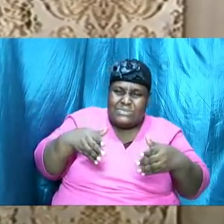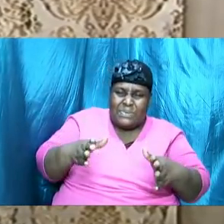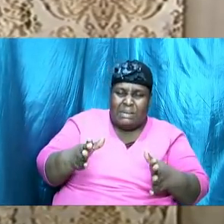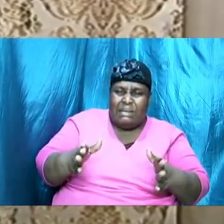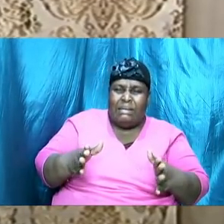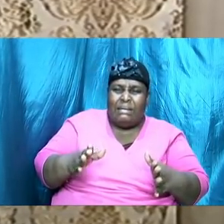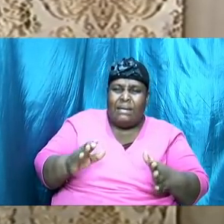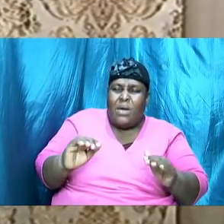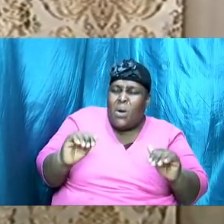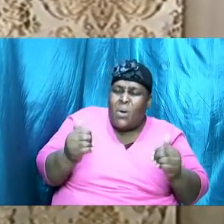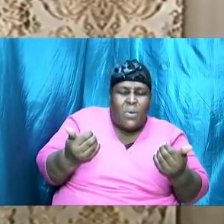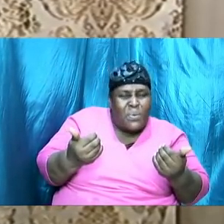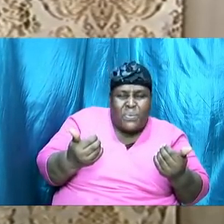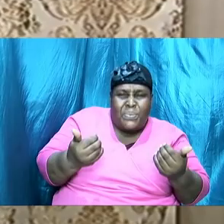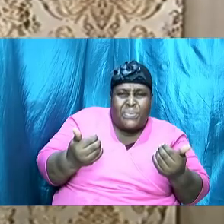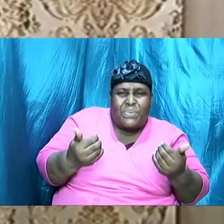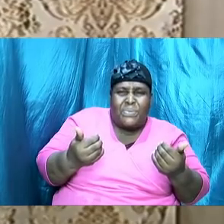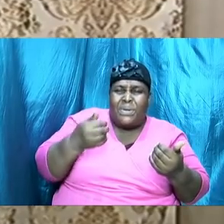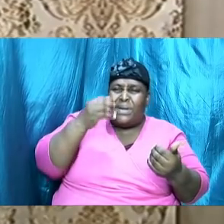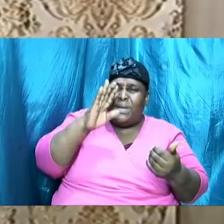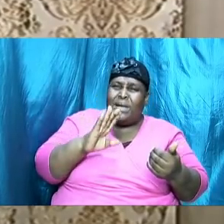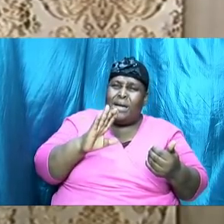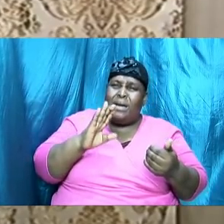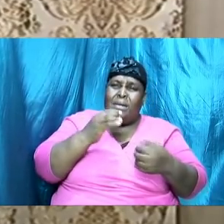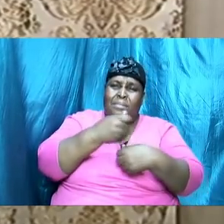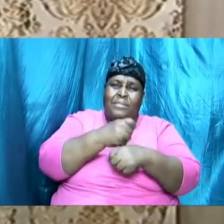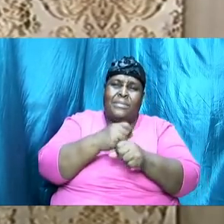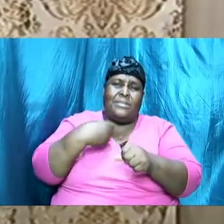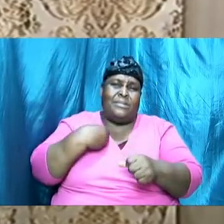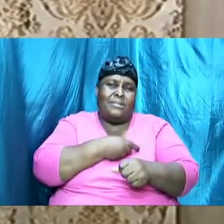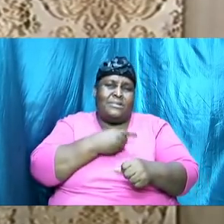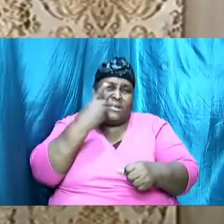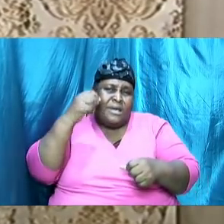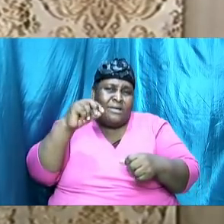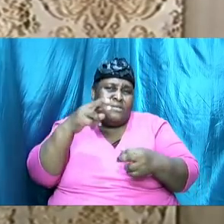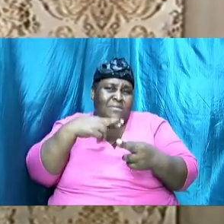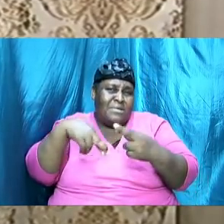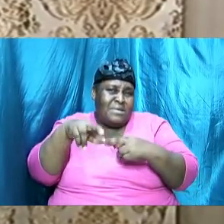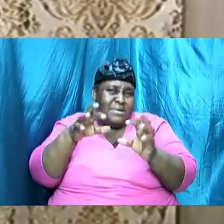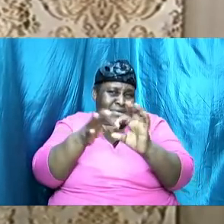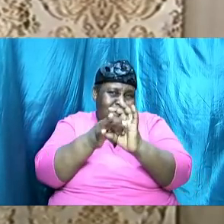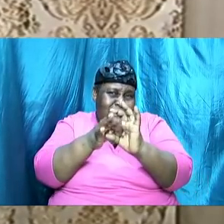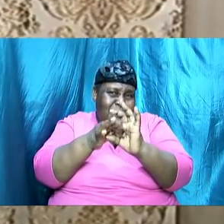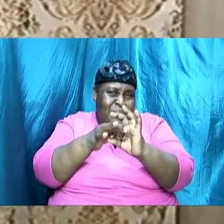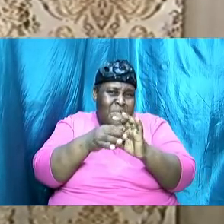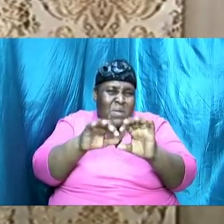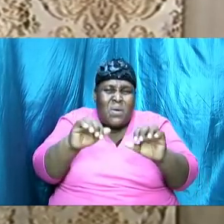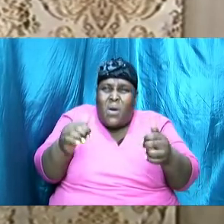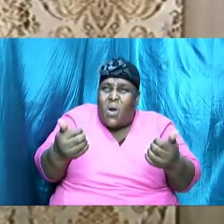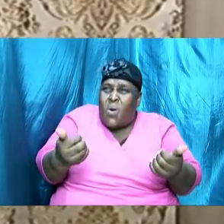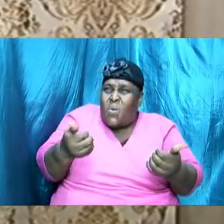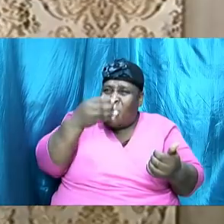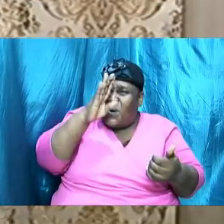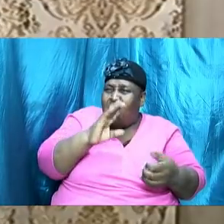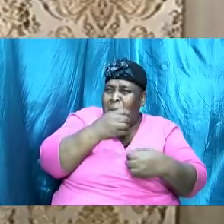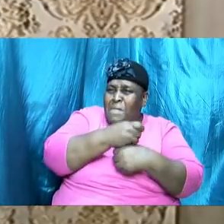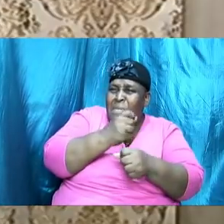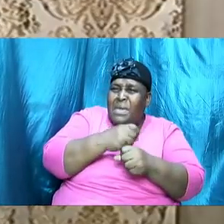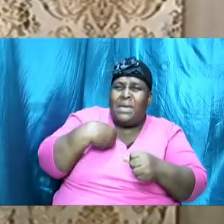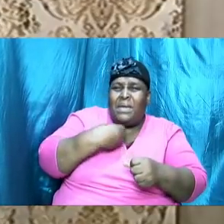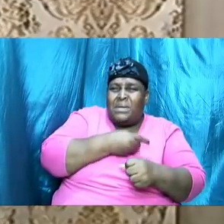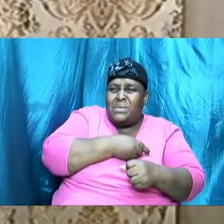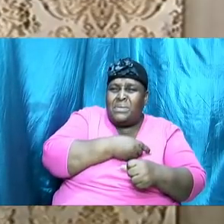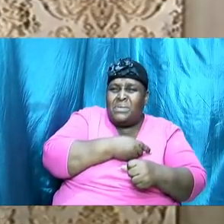that God made us for relationships? How is it that God instilled and